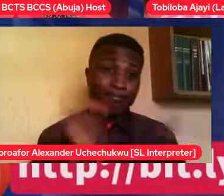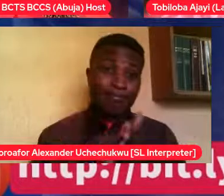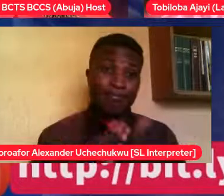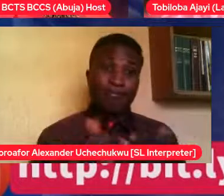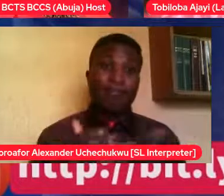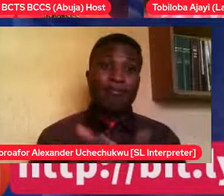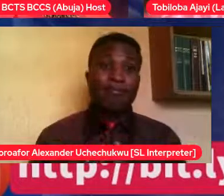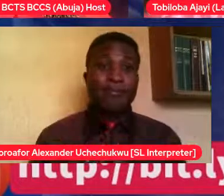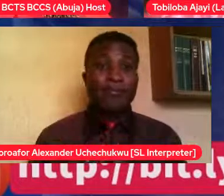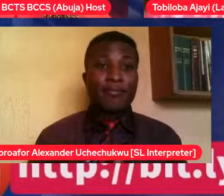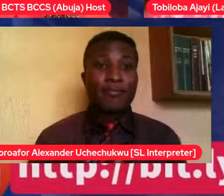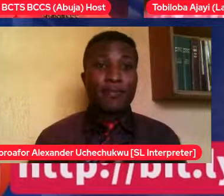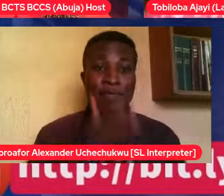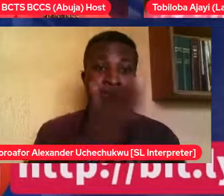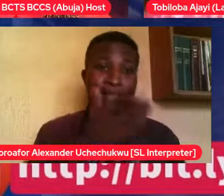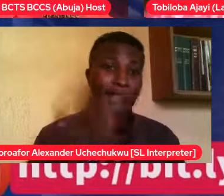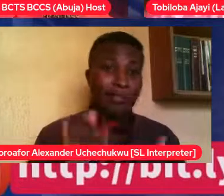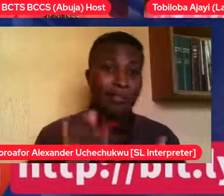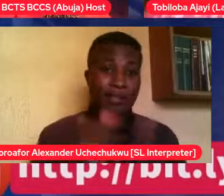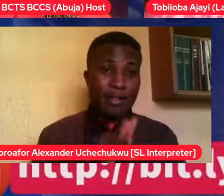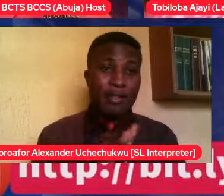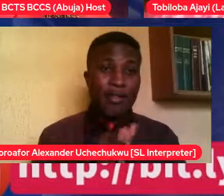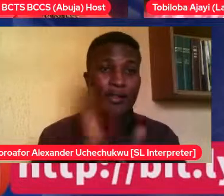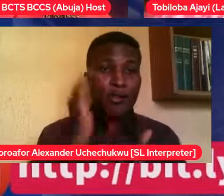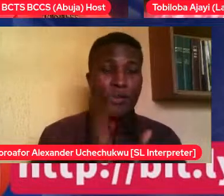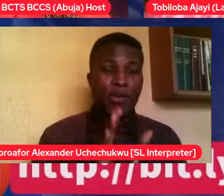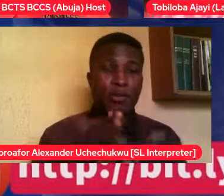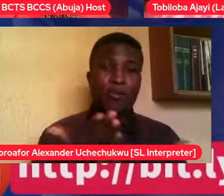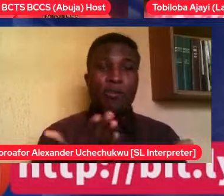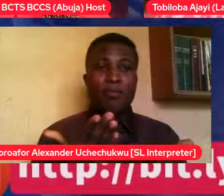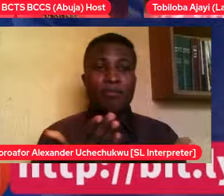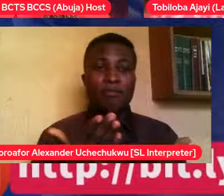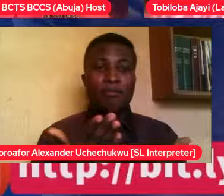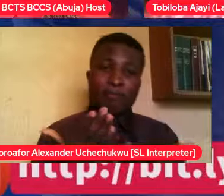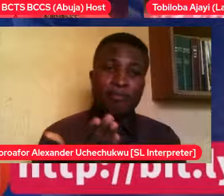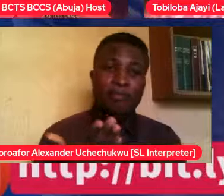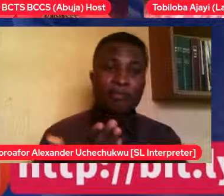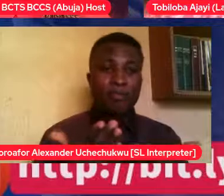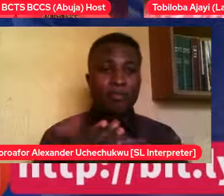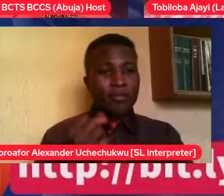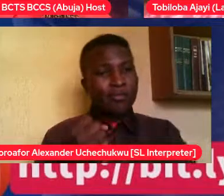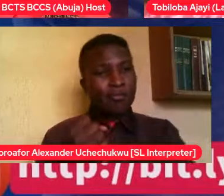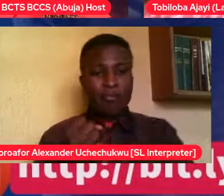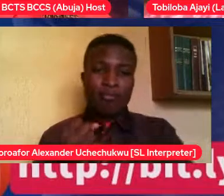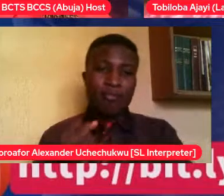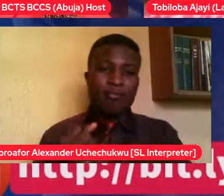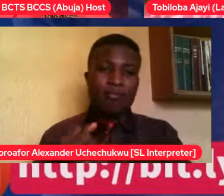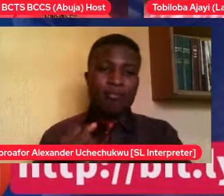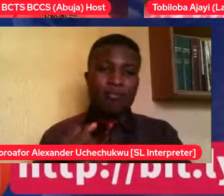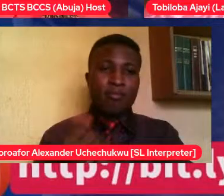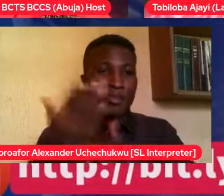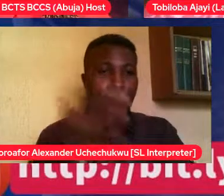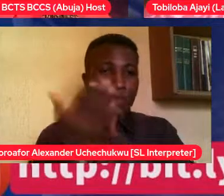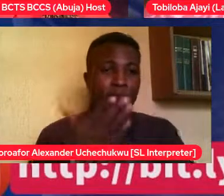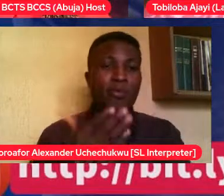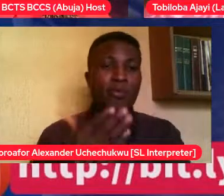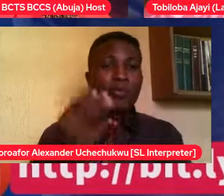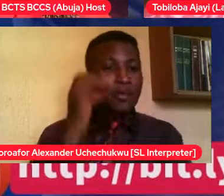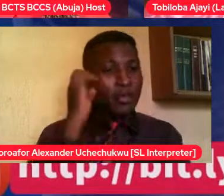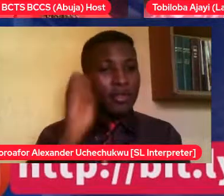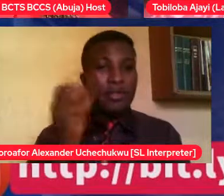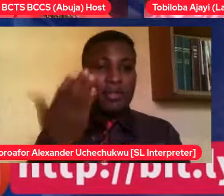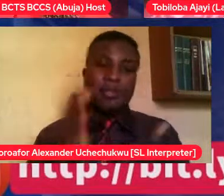Or he still needs the internet for certain things. we're trying to balance that. But we also cannot sit around him all the time when he's